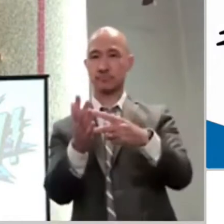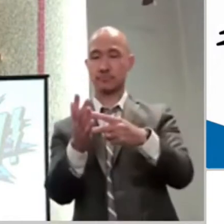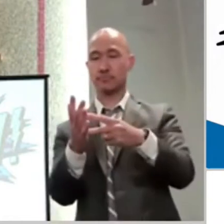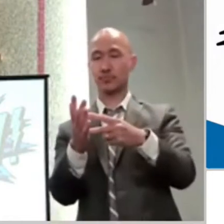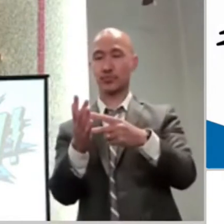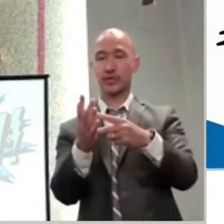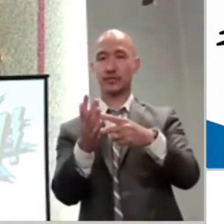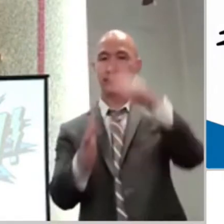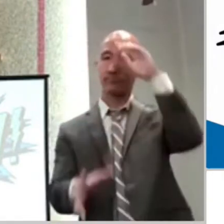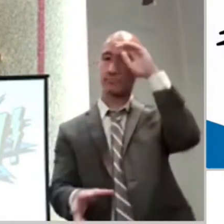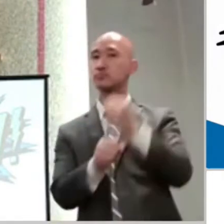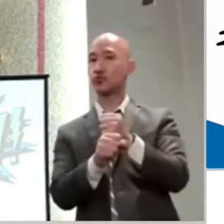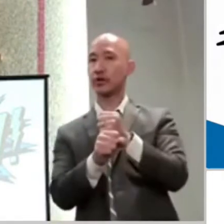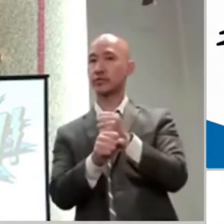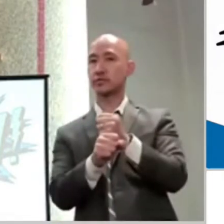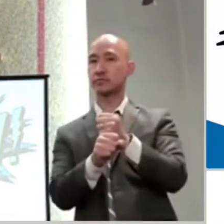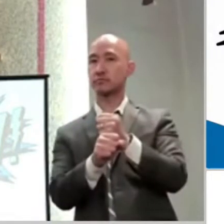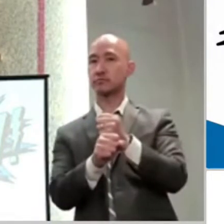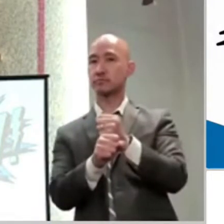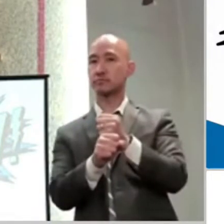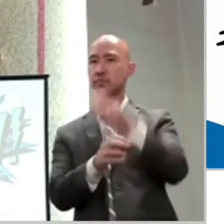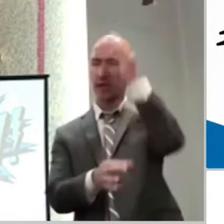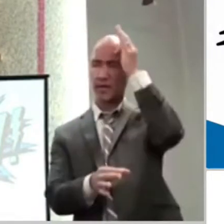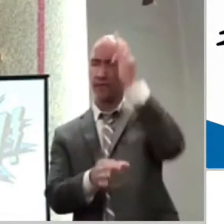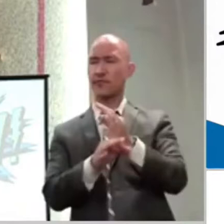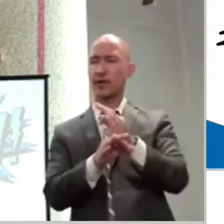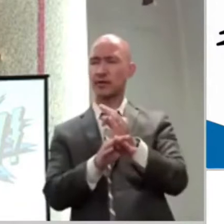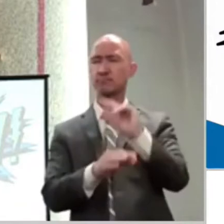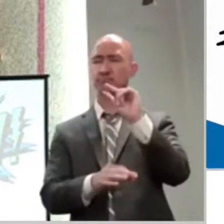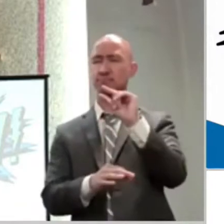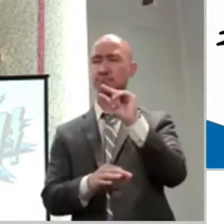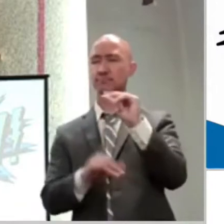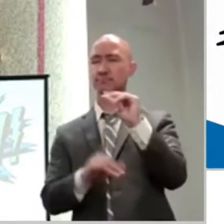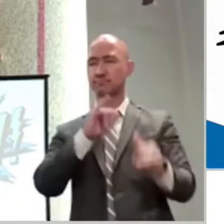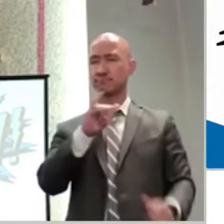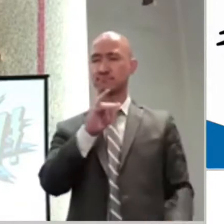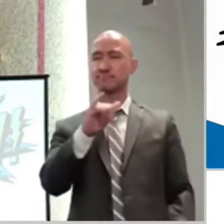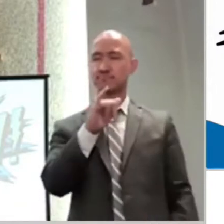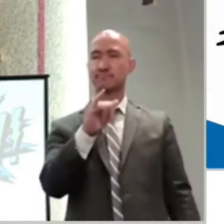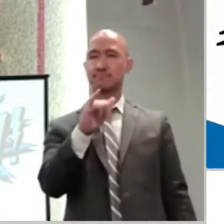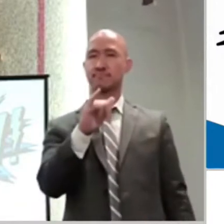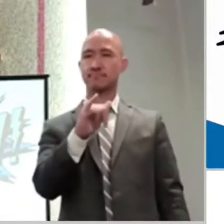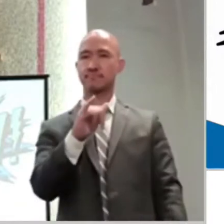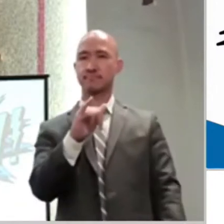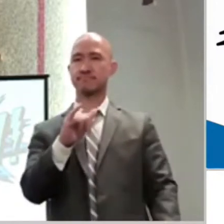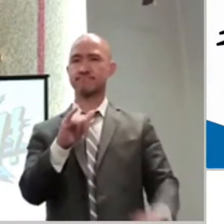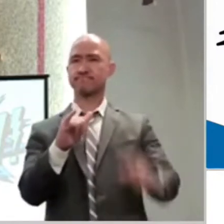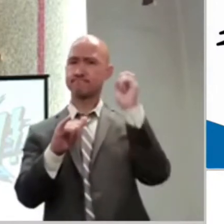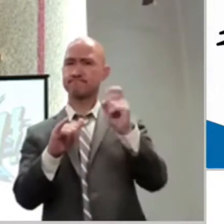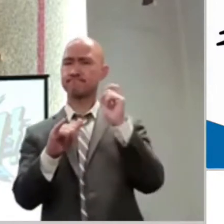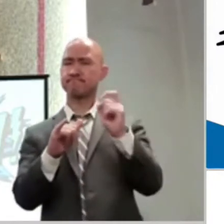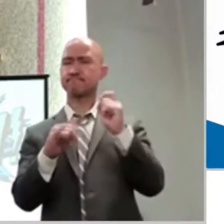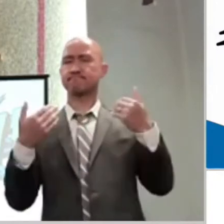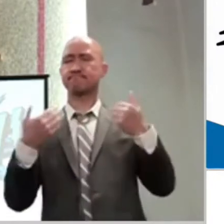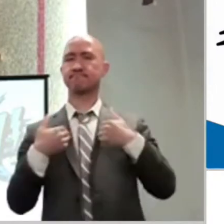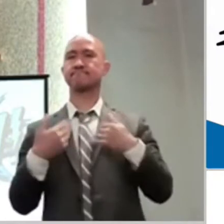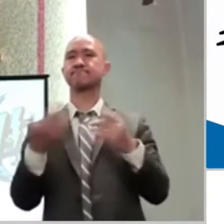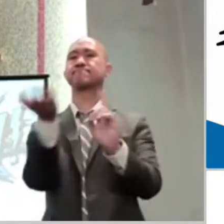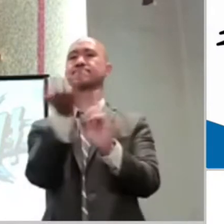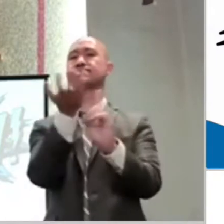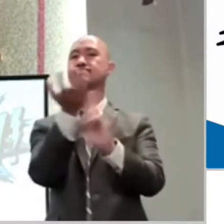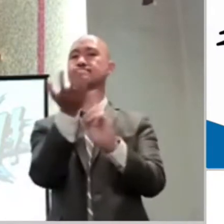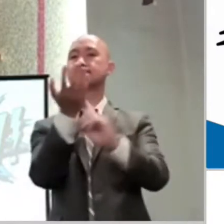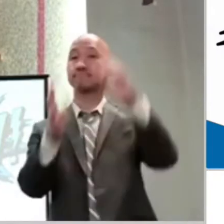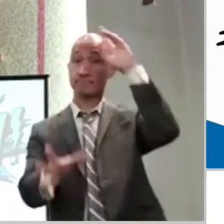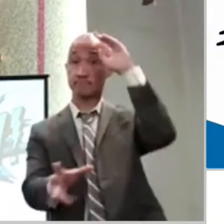faith really is having an assurance, having a conviction about something. So to have faith in